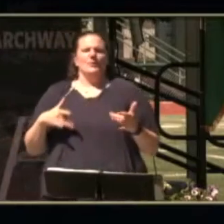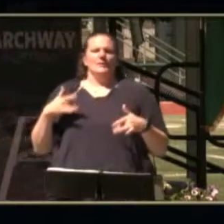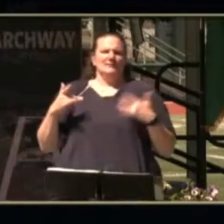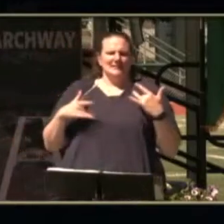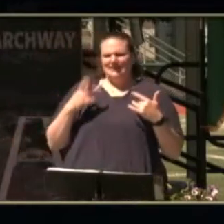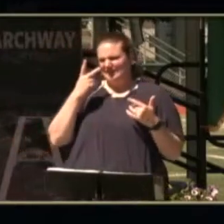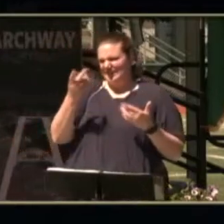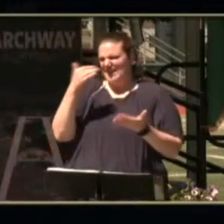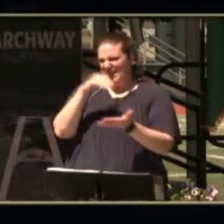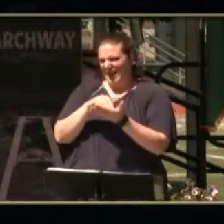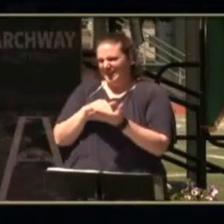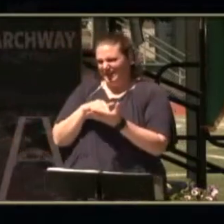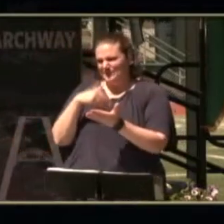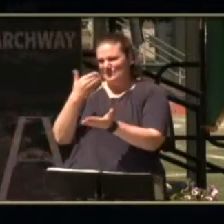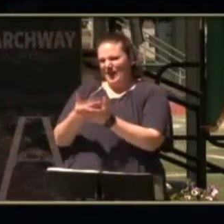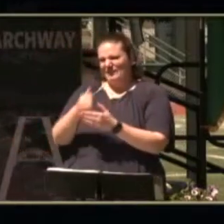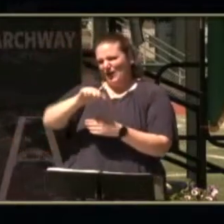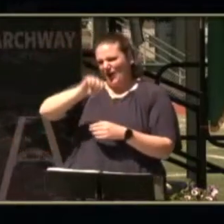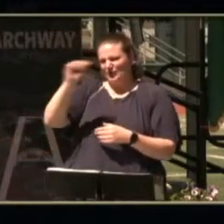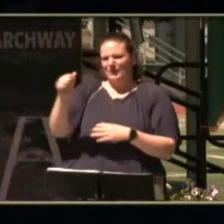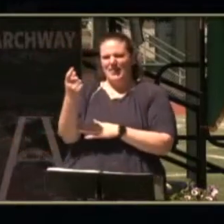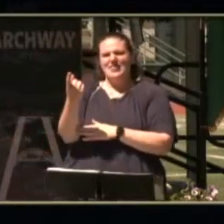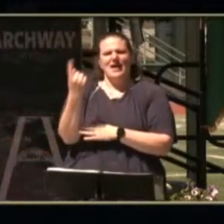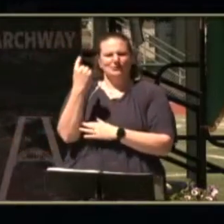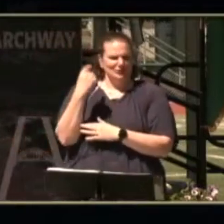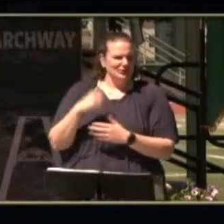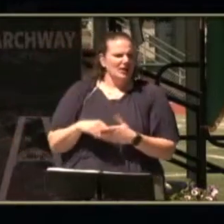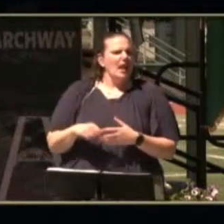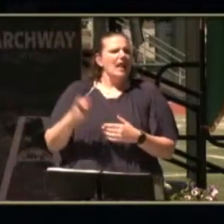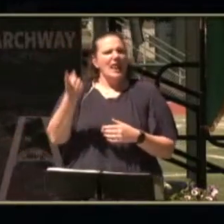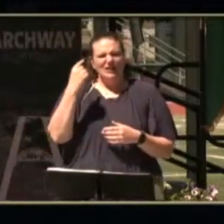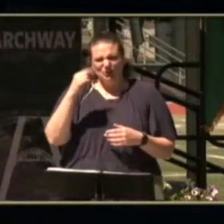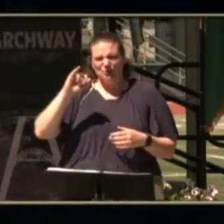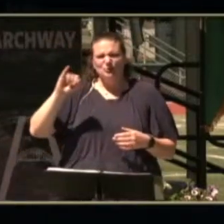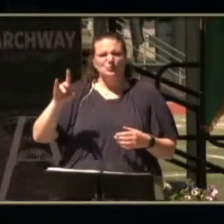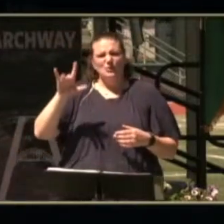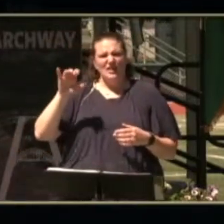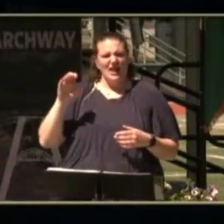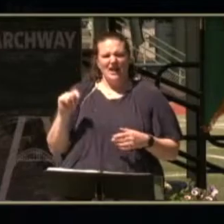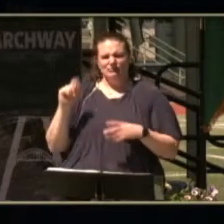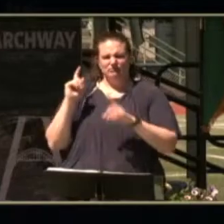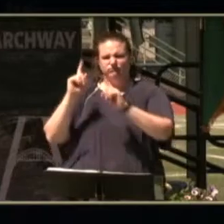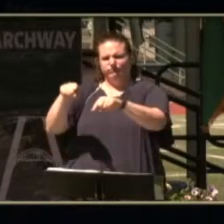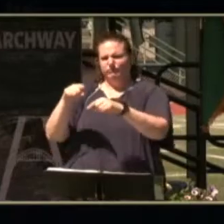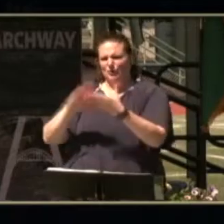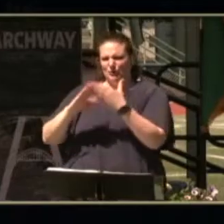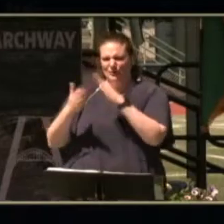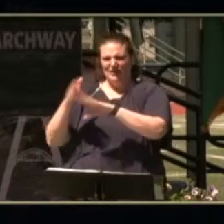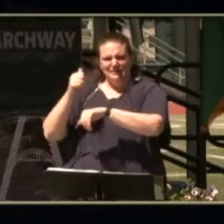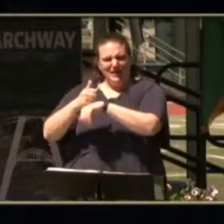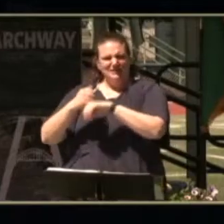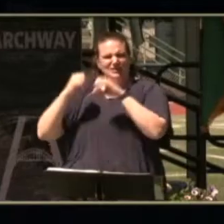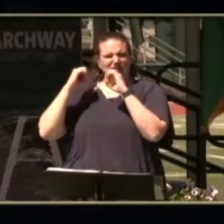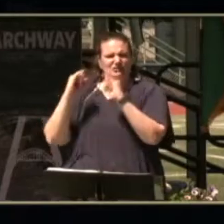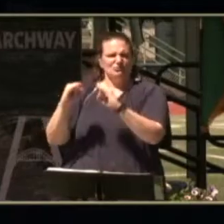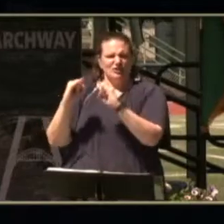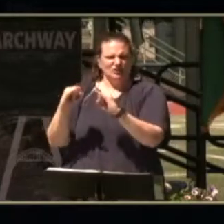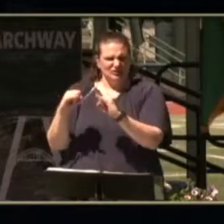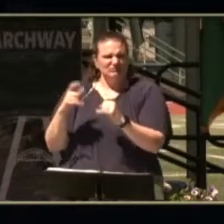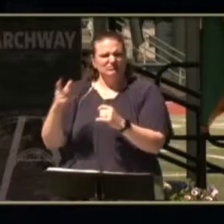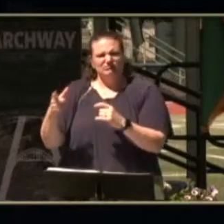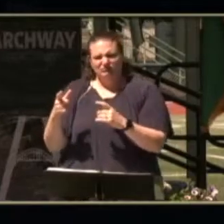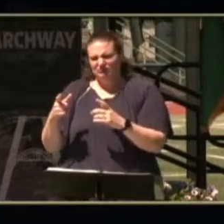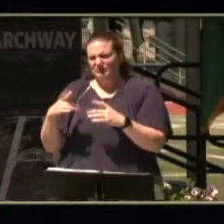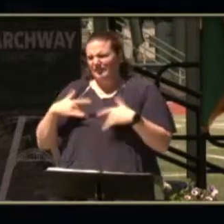see her again when i arrived at archway last year last year juliet primarily attended the community-based instruction of instruction